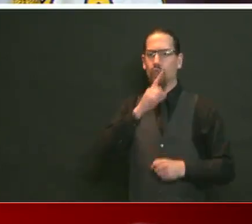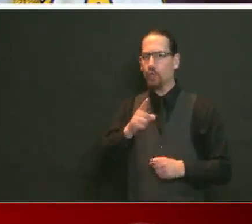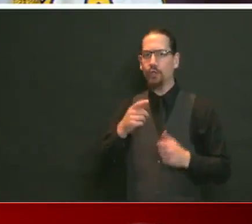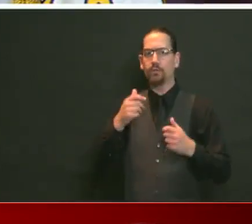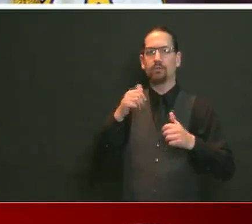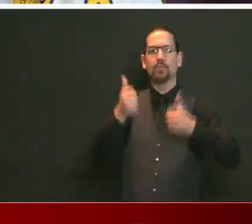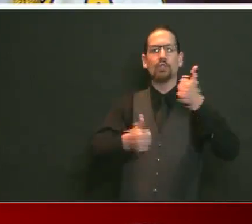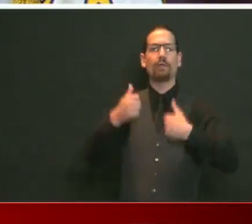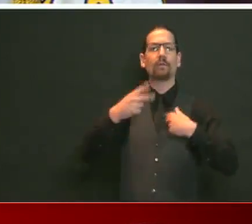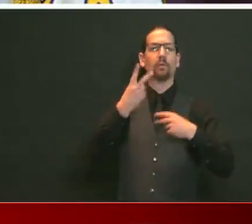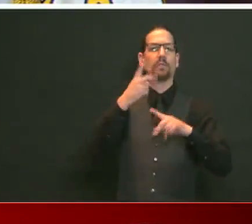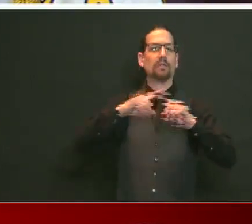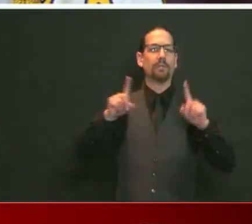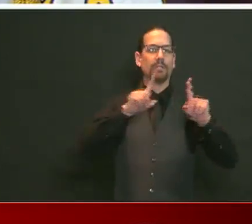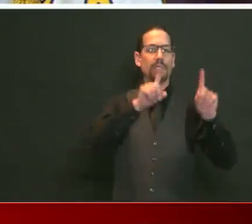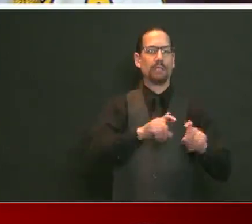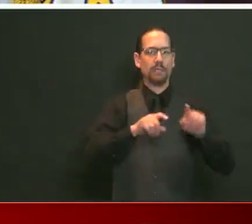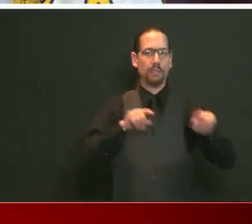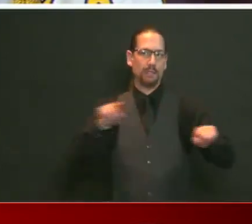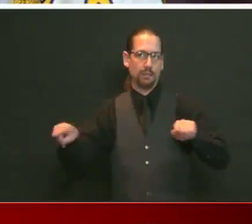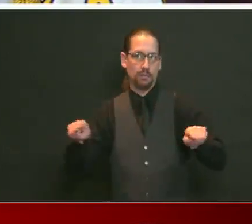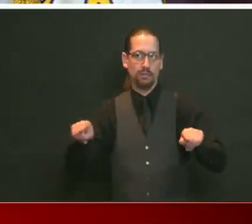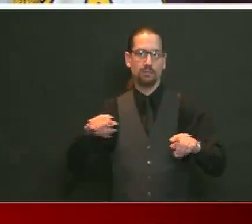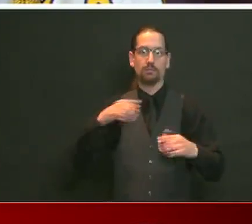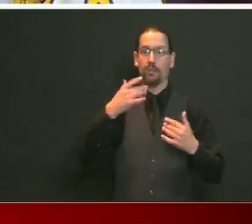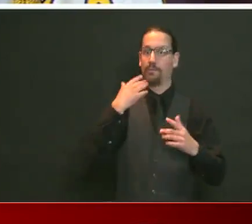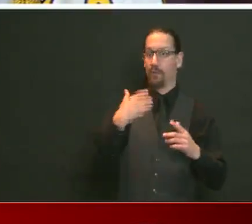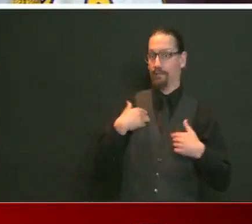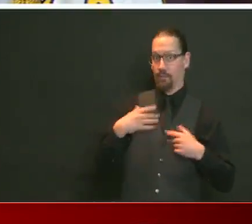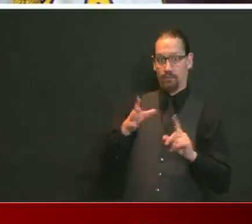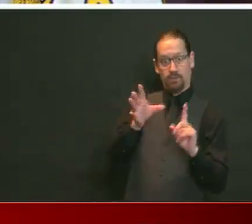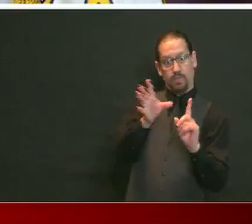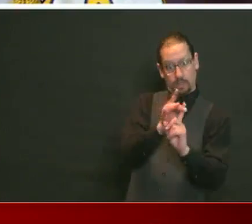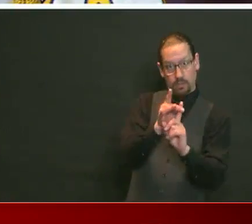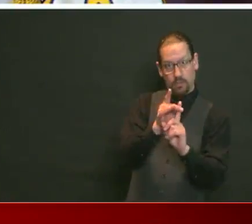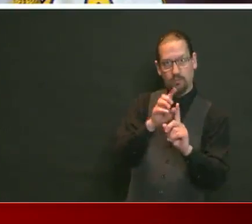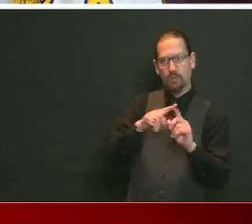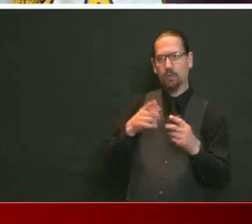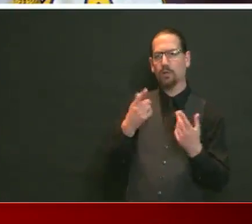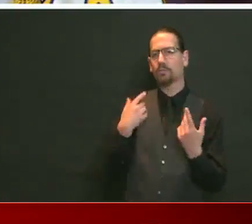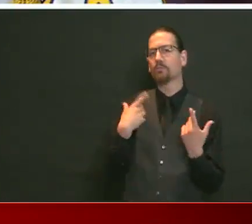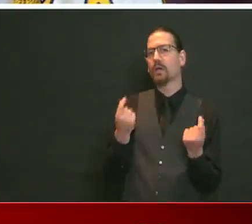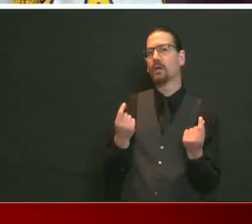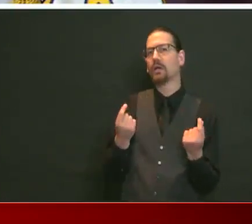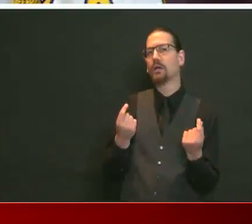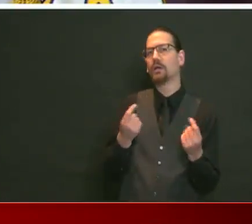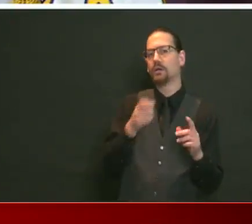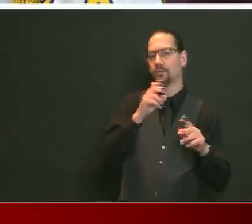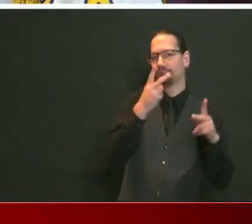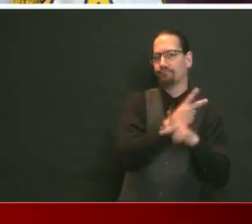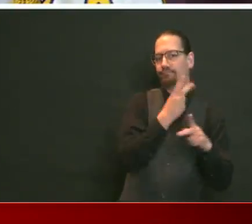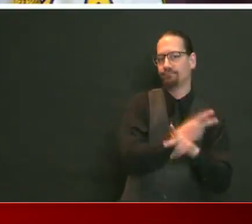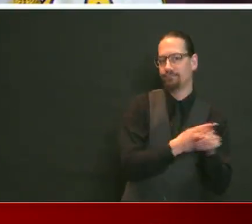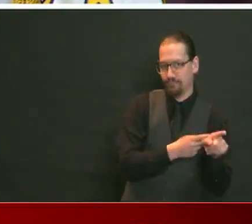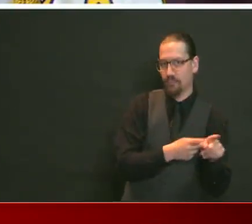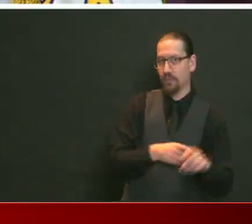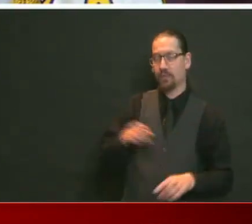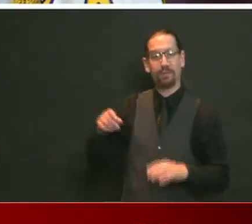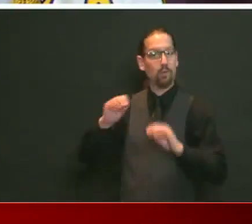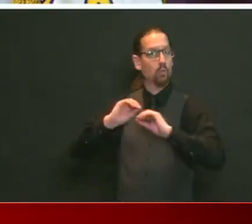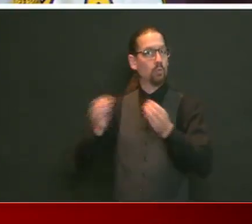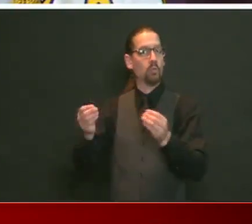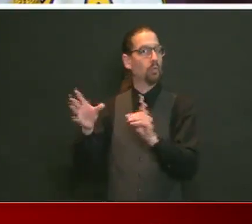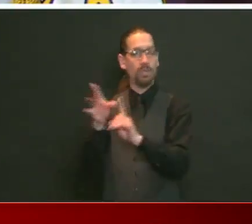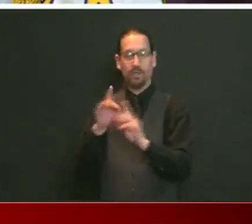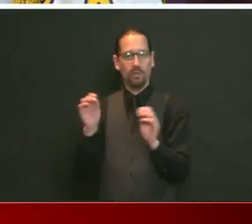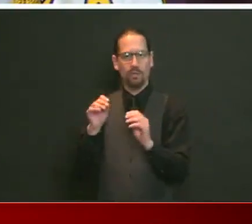it's only beneficial if it's positive that allows us to respond quickly, get them isolated, and reach out to their contacts to